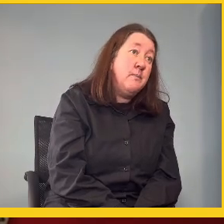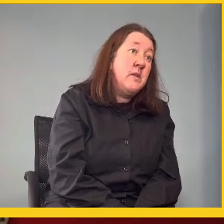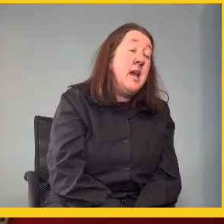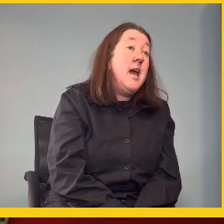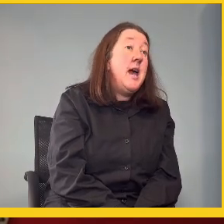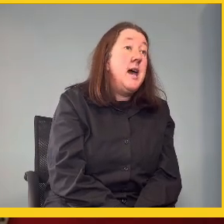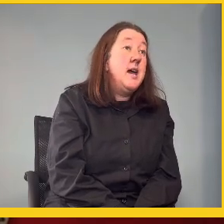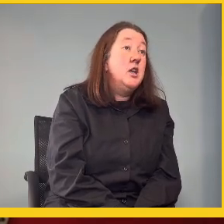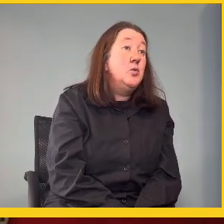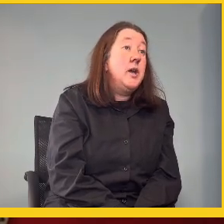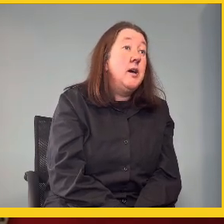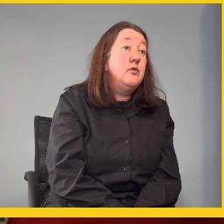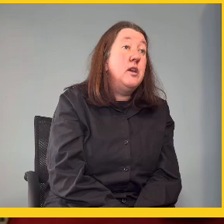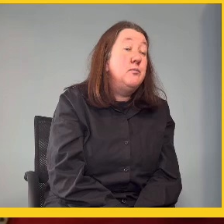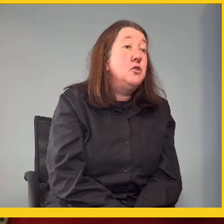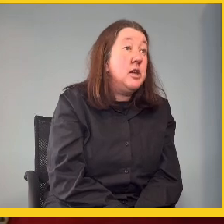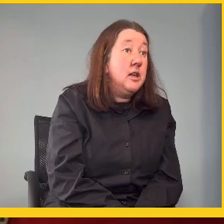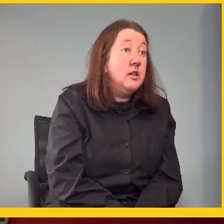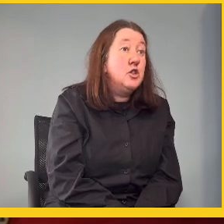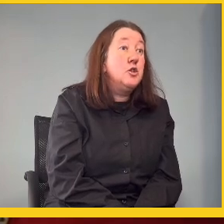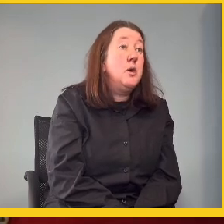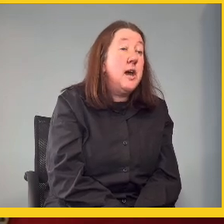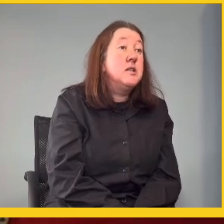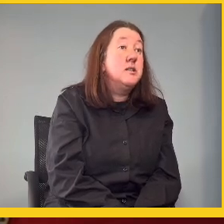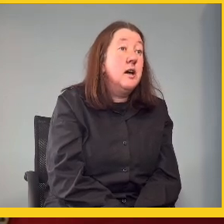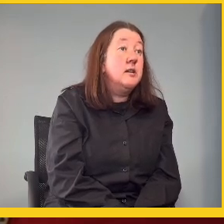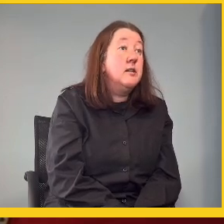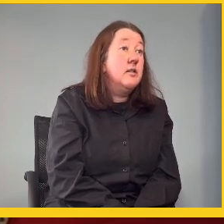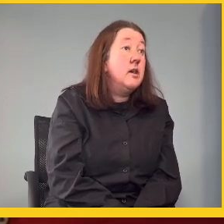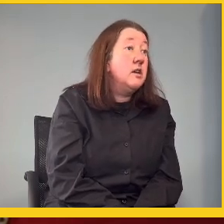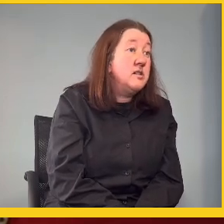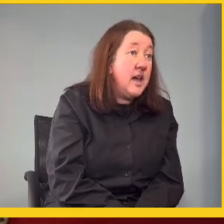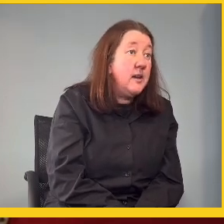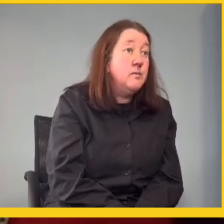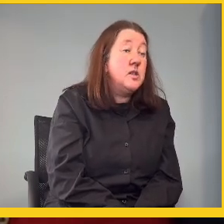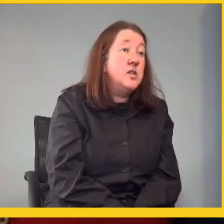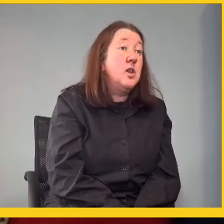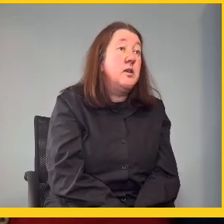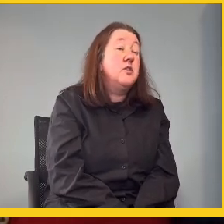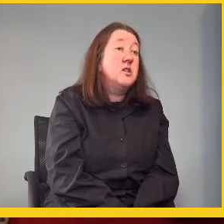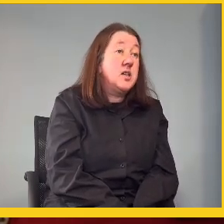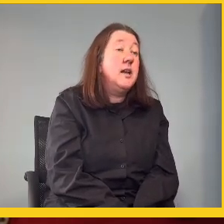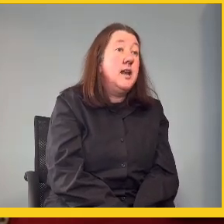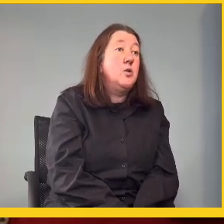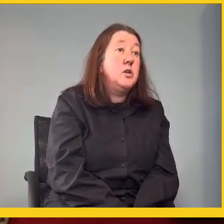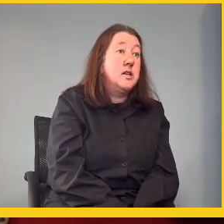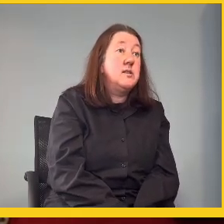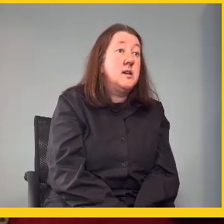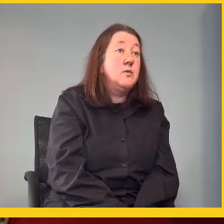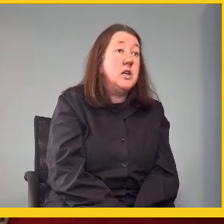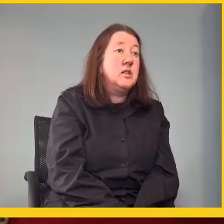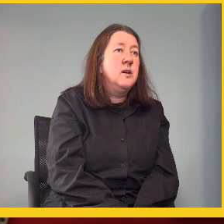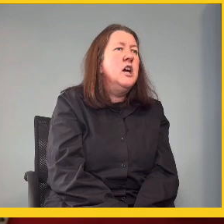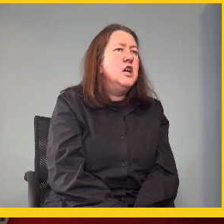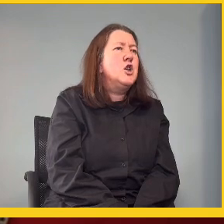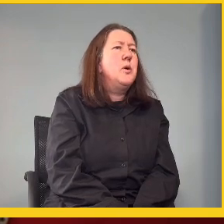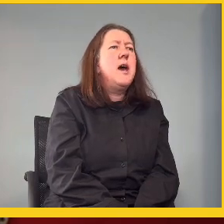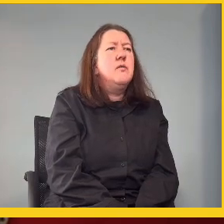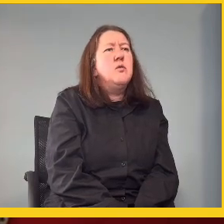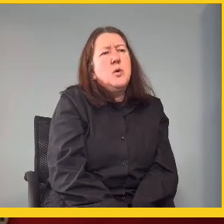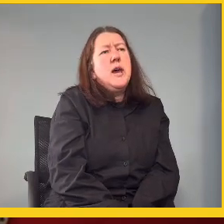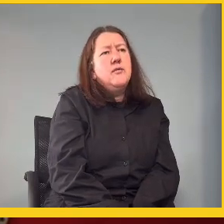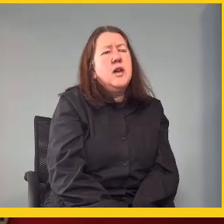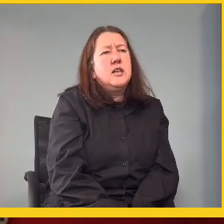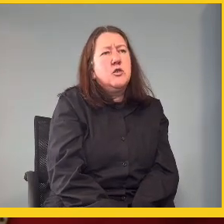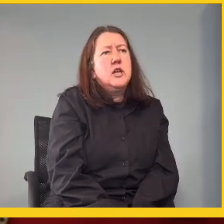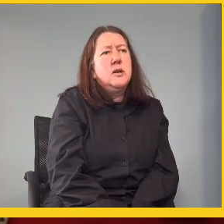12. And we have deaf matriculants who has done the exams in South African Sign Language as a subject. So,